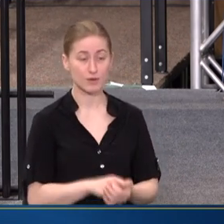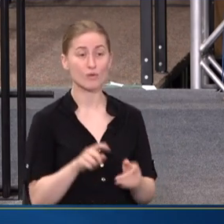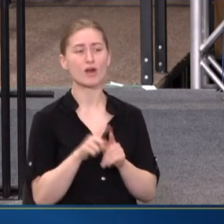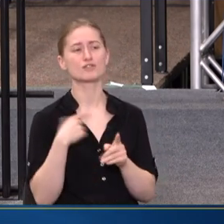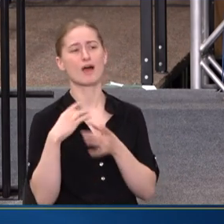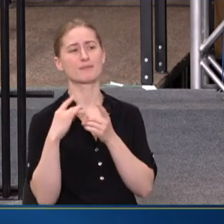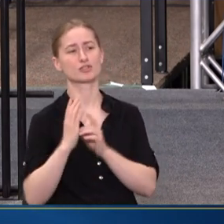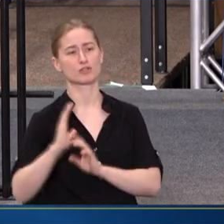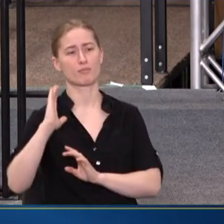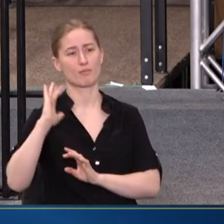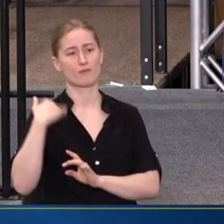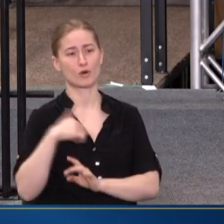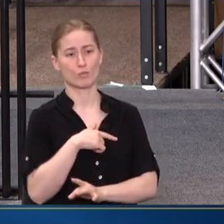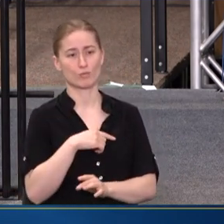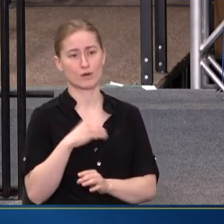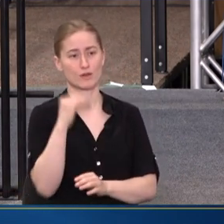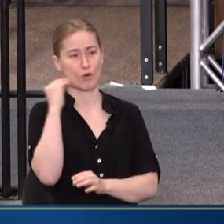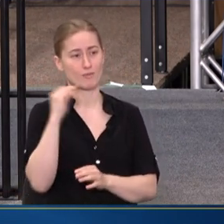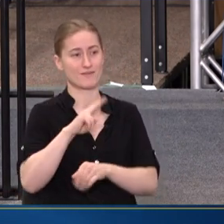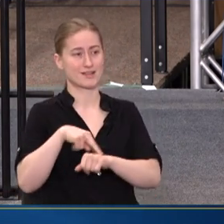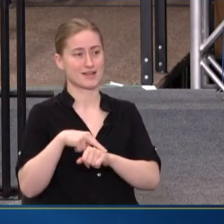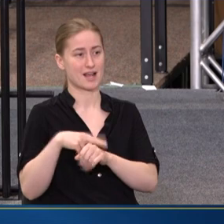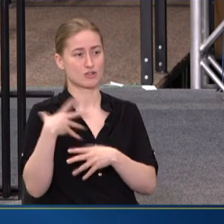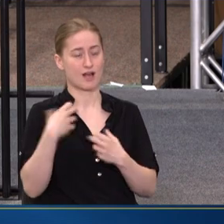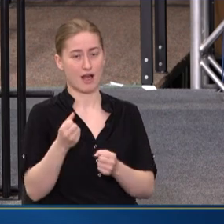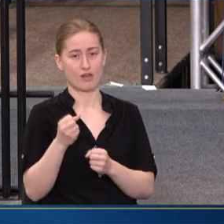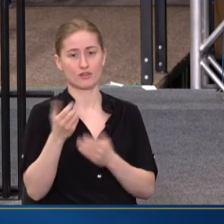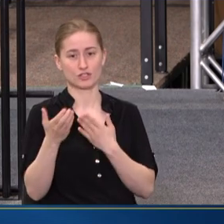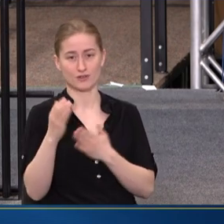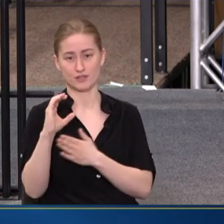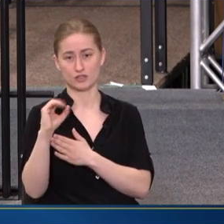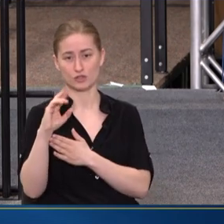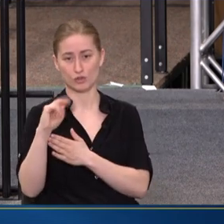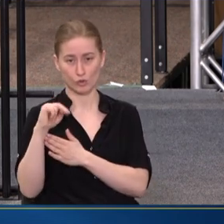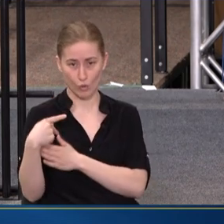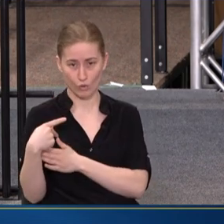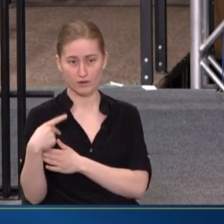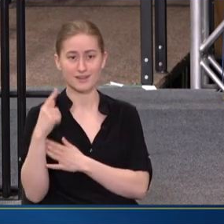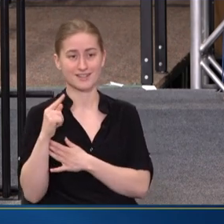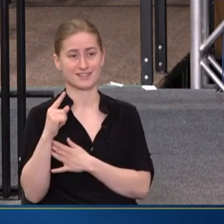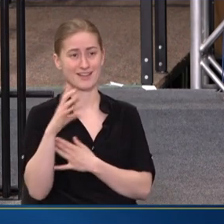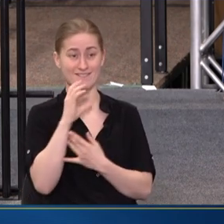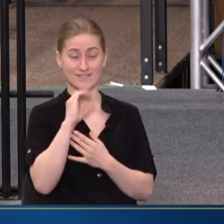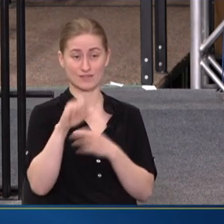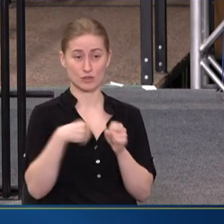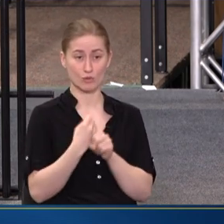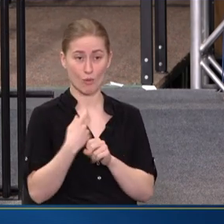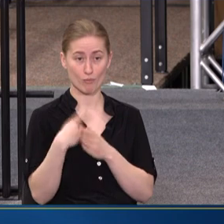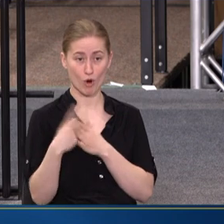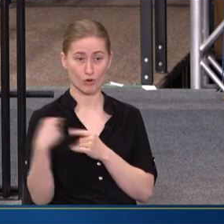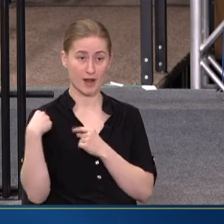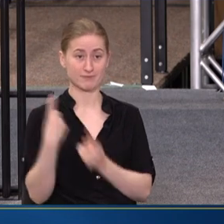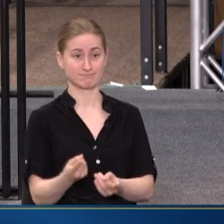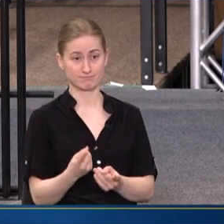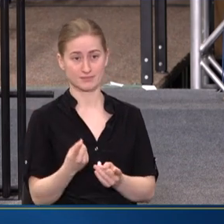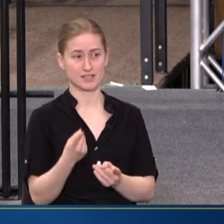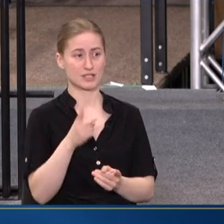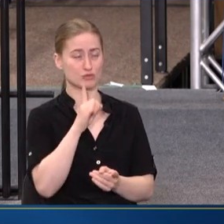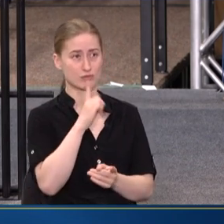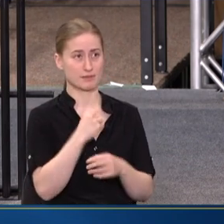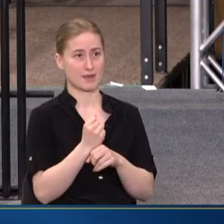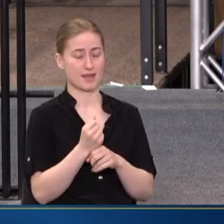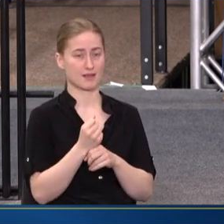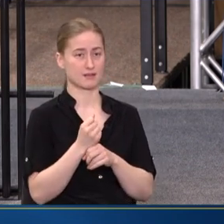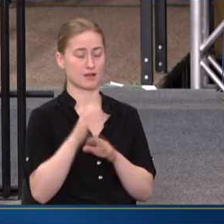AS I MENTIONED BEFORE, WE'RE THE HOME OF THE NATIONAL HEALTH SERVICE CORE. THE NATIONAL HEALTH SERVICE CORE IS A 50-YEAR-OLD PROGRAM THAT HAS MADE